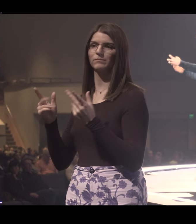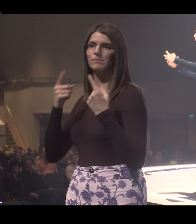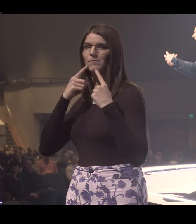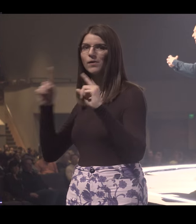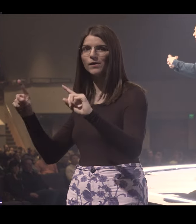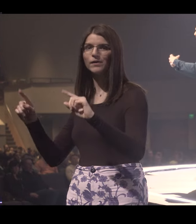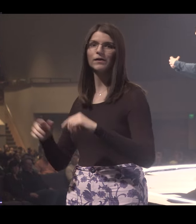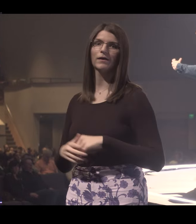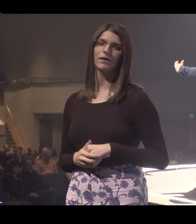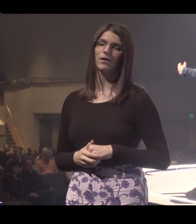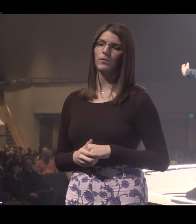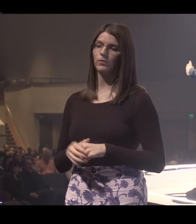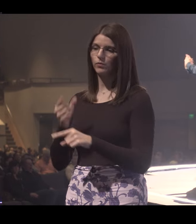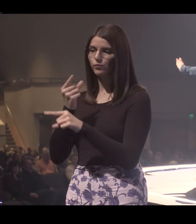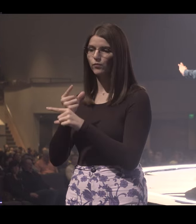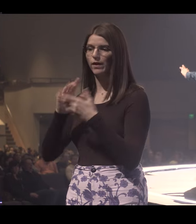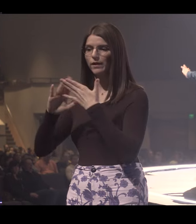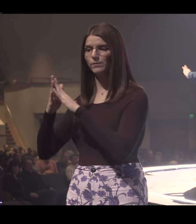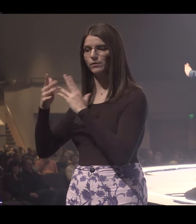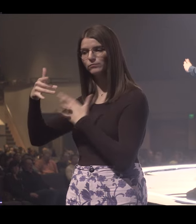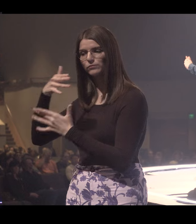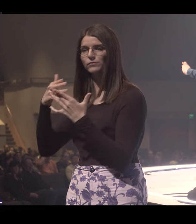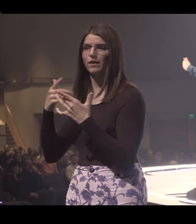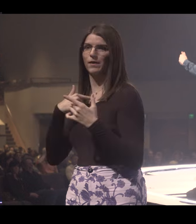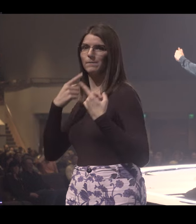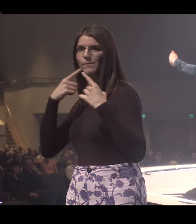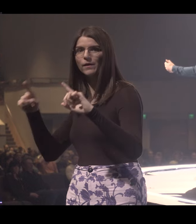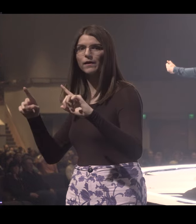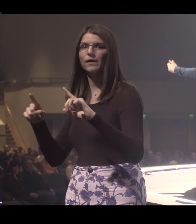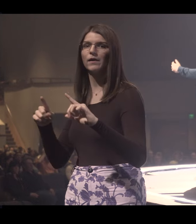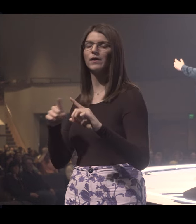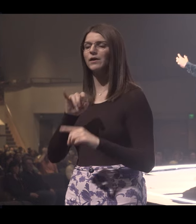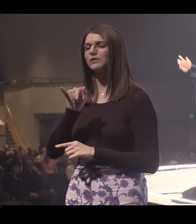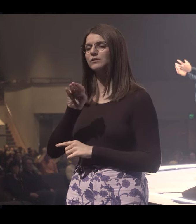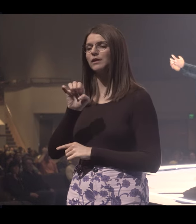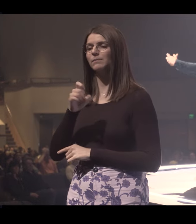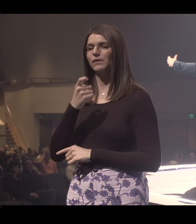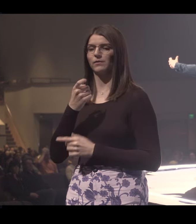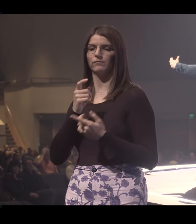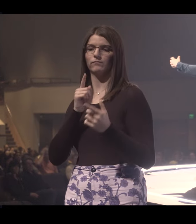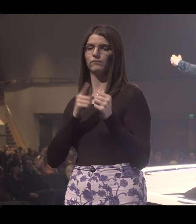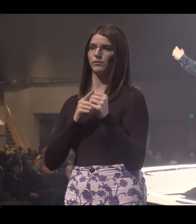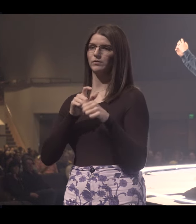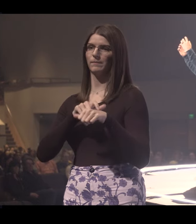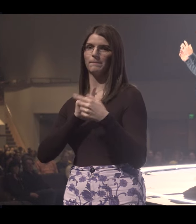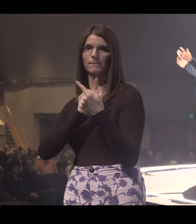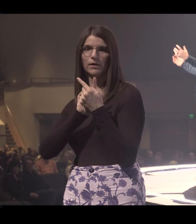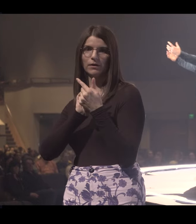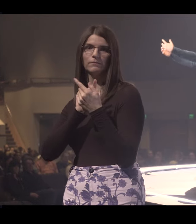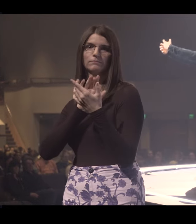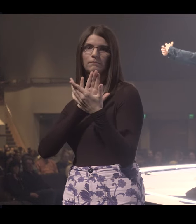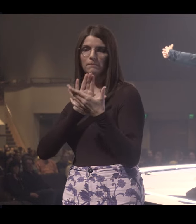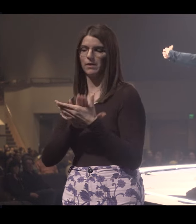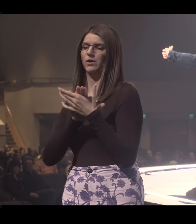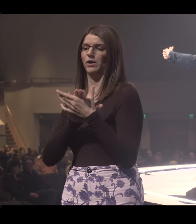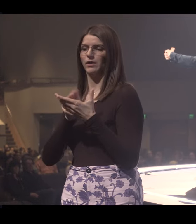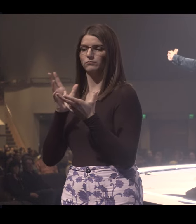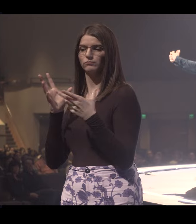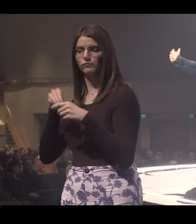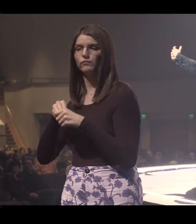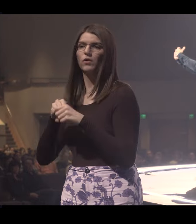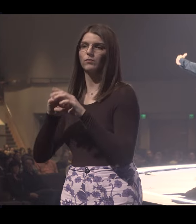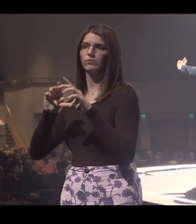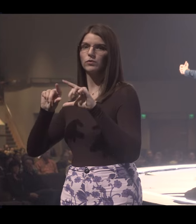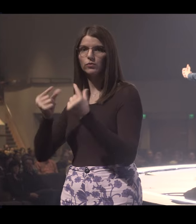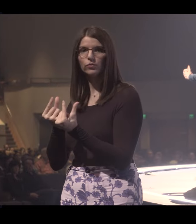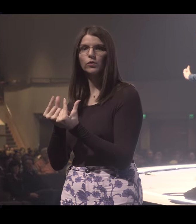is when I've had the right community around me. When Jamie and I first got married, we got in a small group with other young married couples, and then we got around some